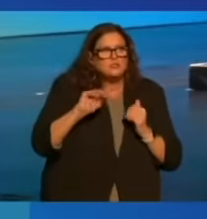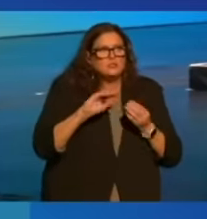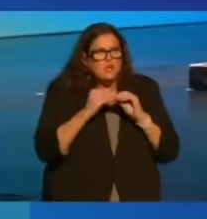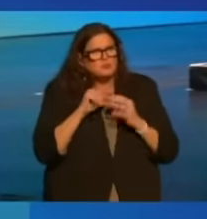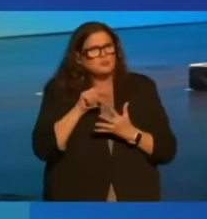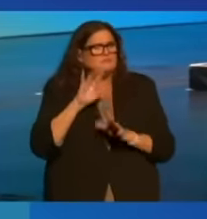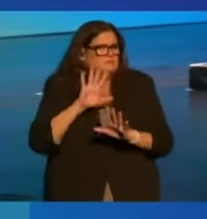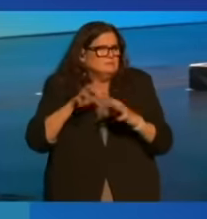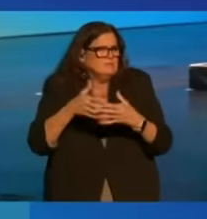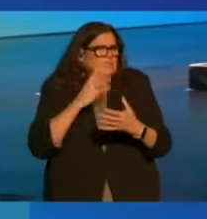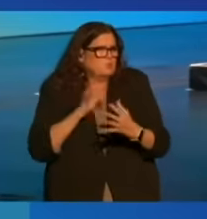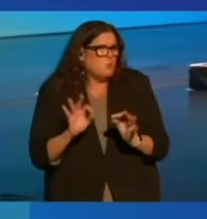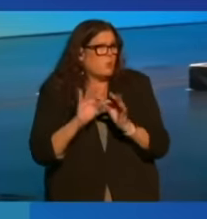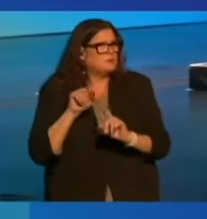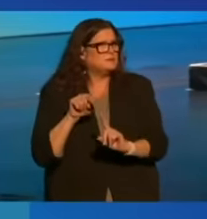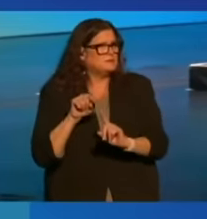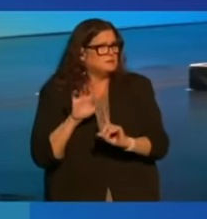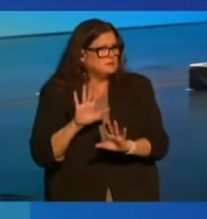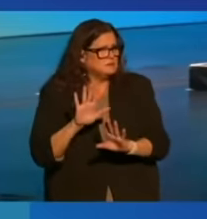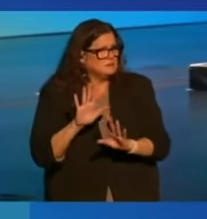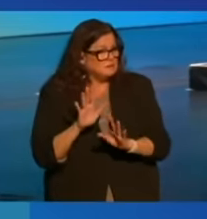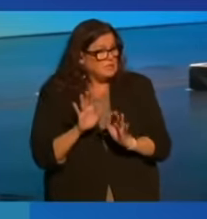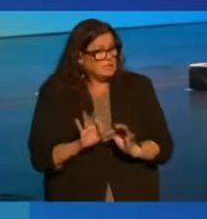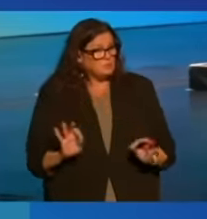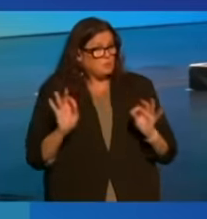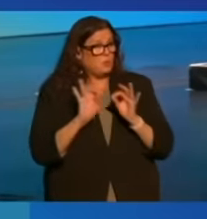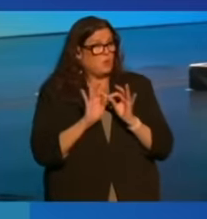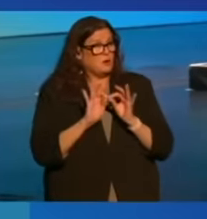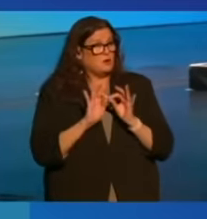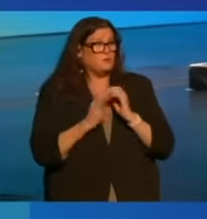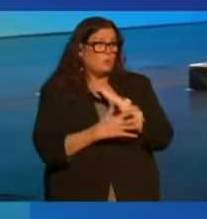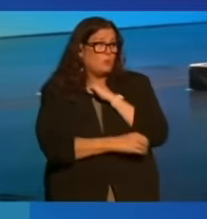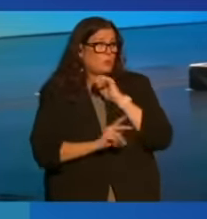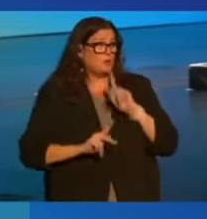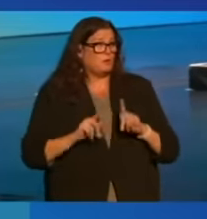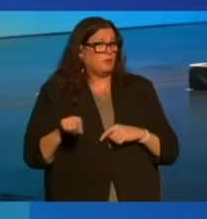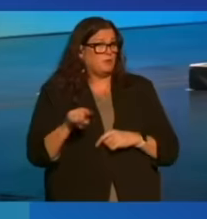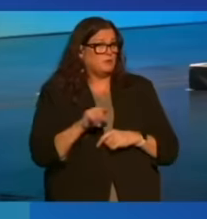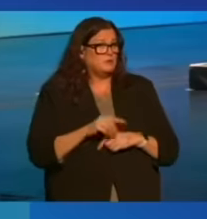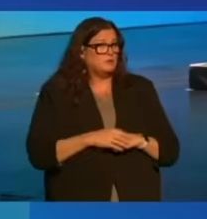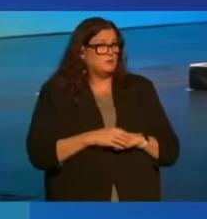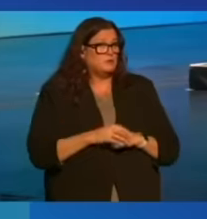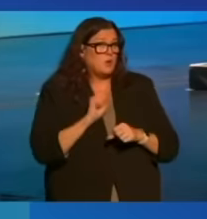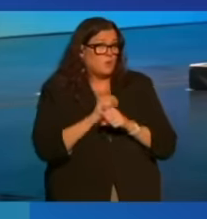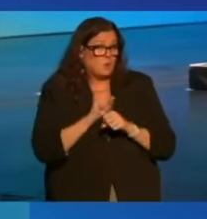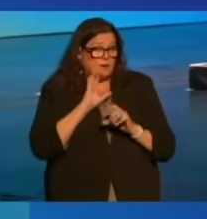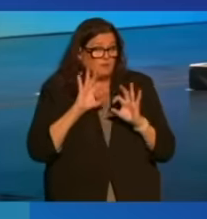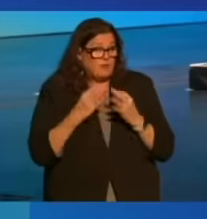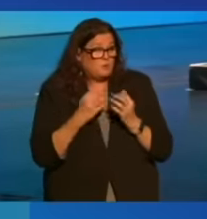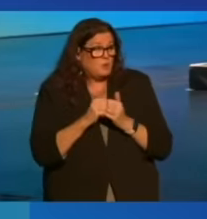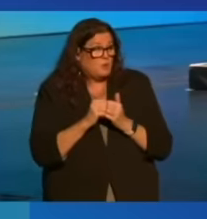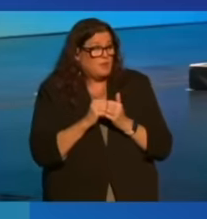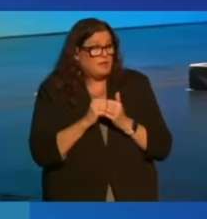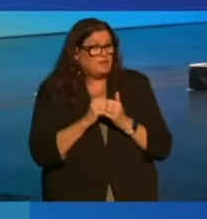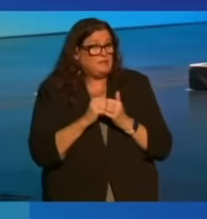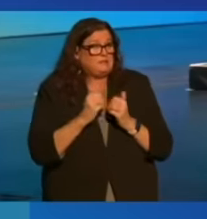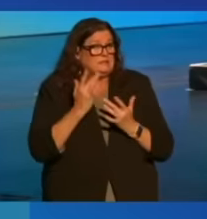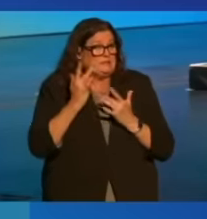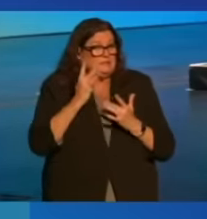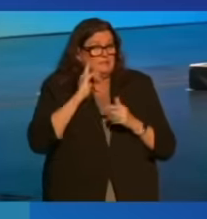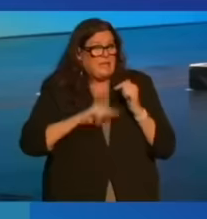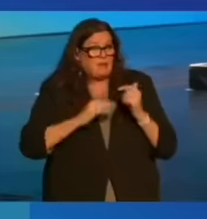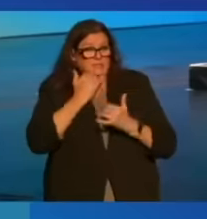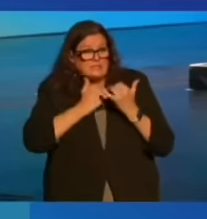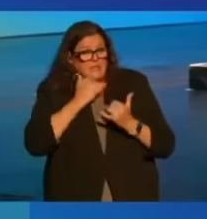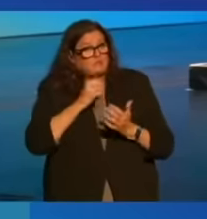important, especially important for poor people, for working families with little margin for error, having